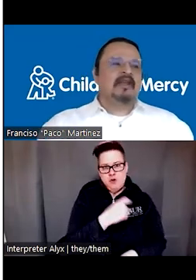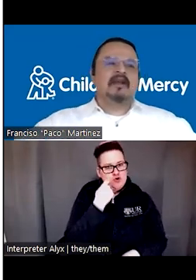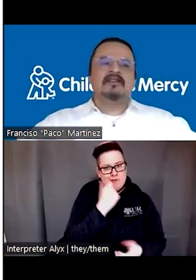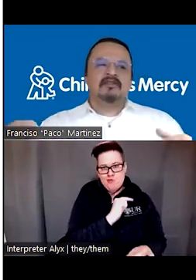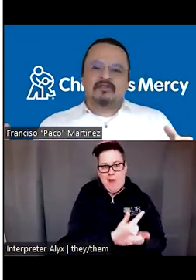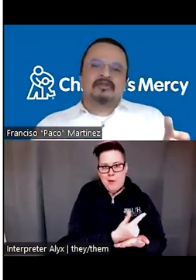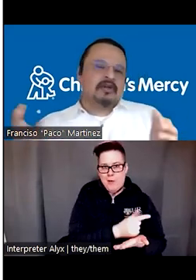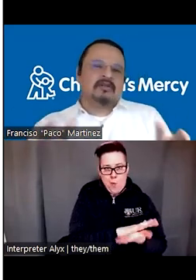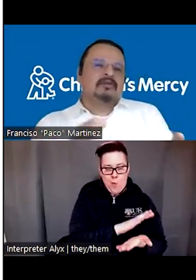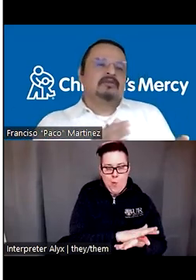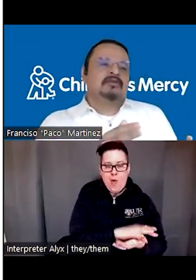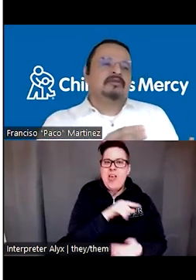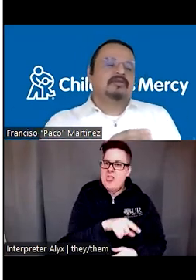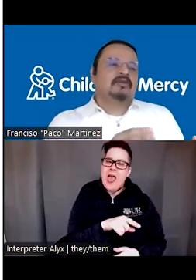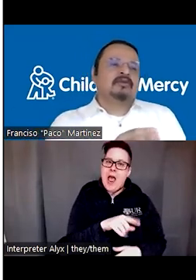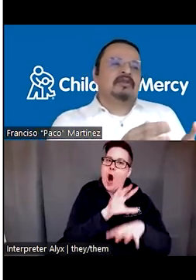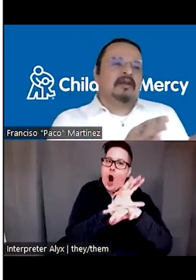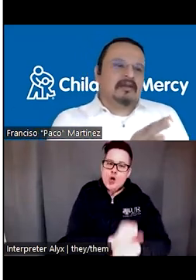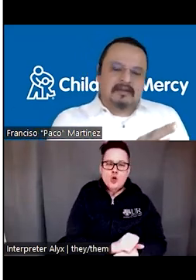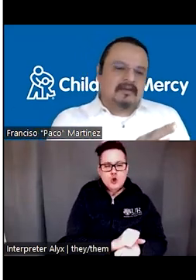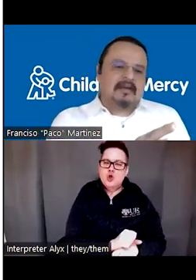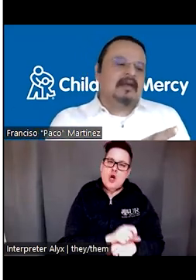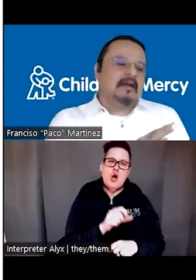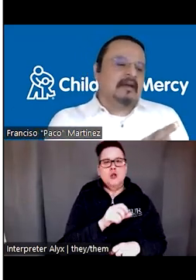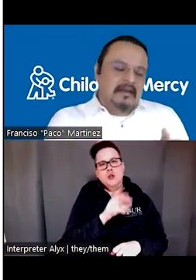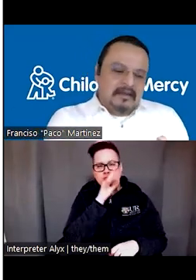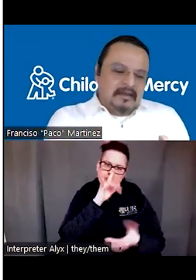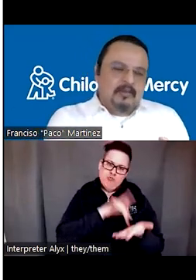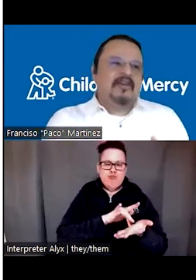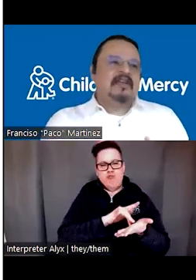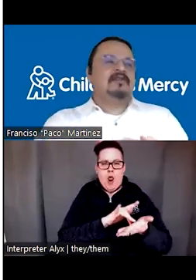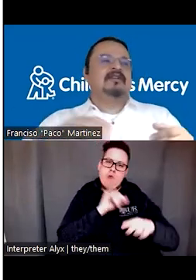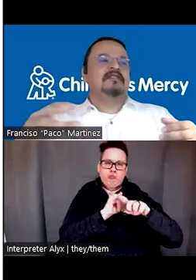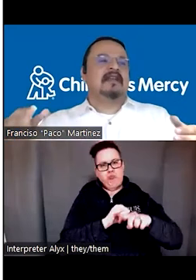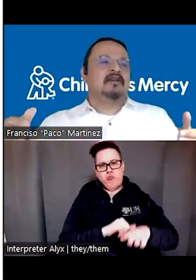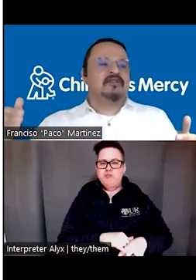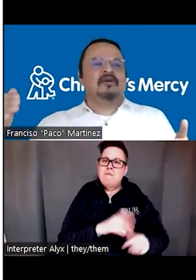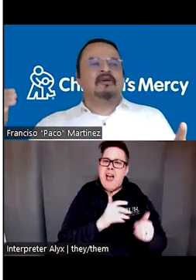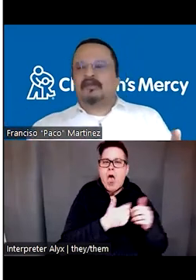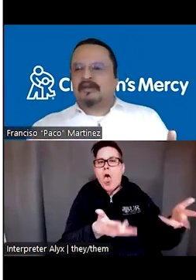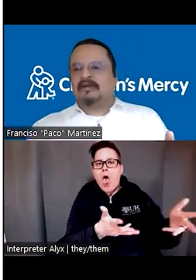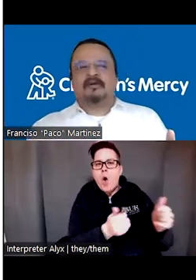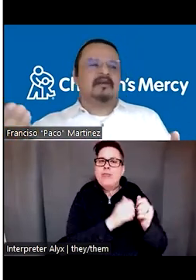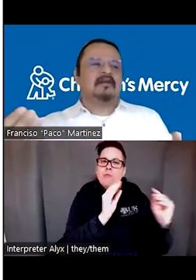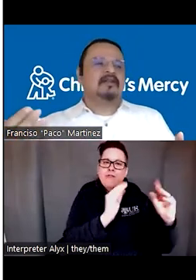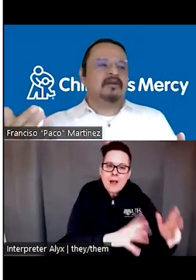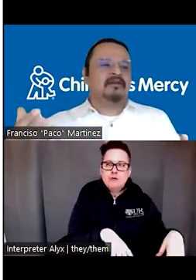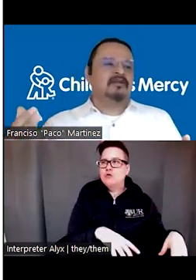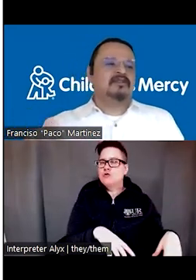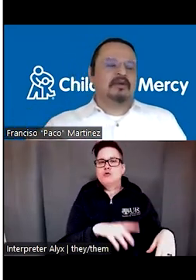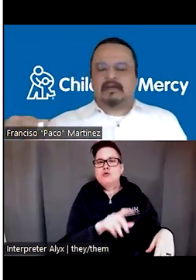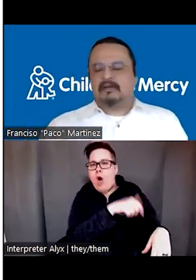So they are used to talk to, to their, their, uh, the professors and also other, other